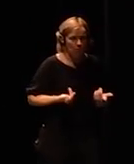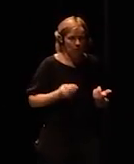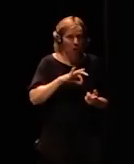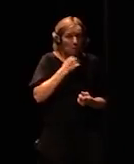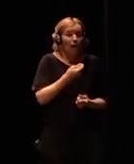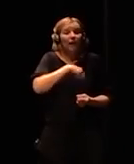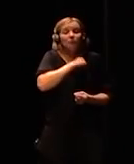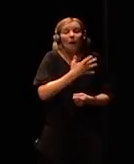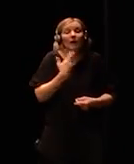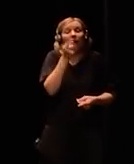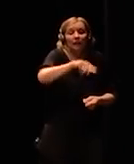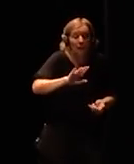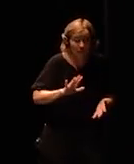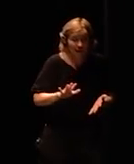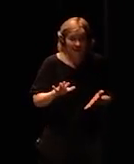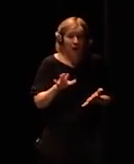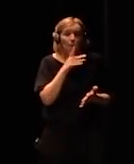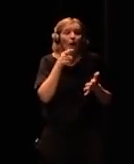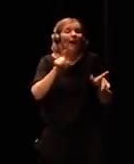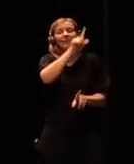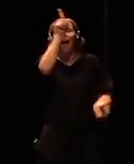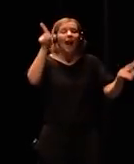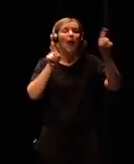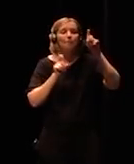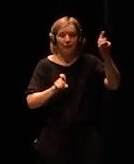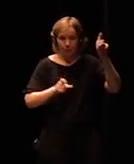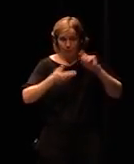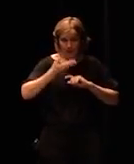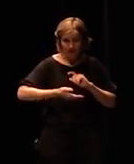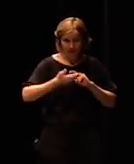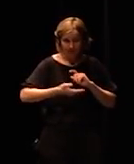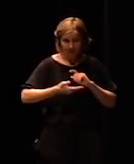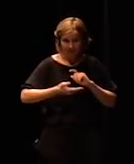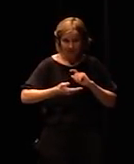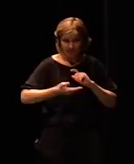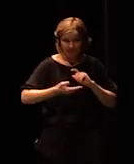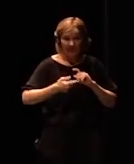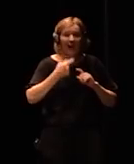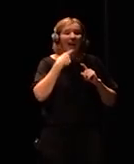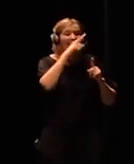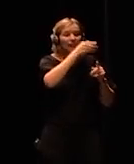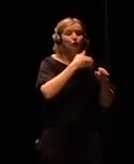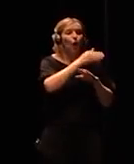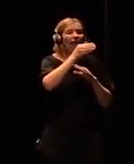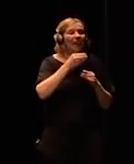so I mean this is a big question disruptive is fine you know that's progress but existential